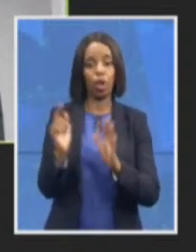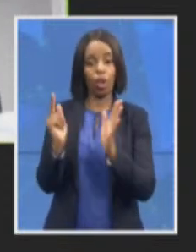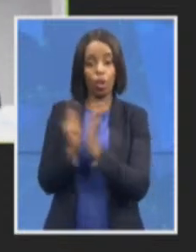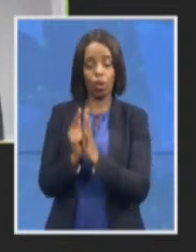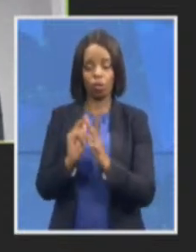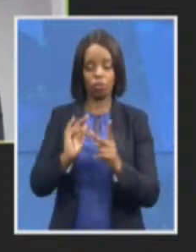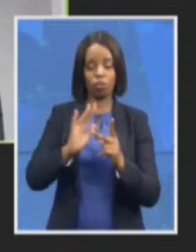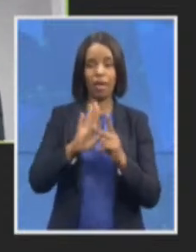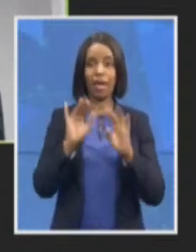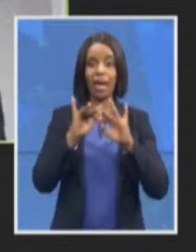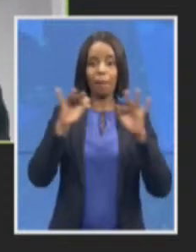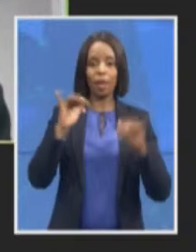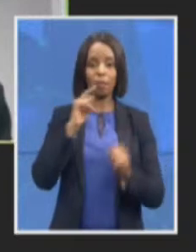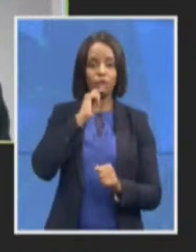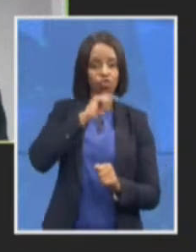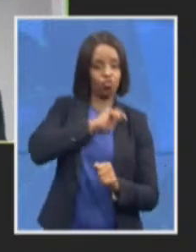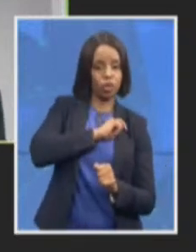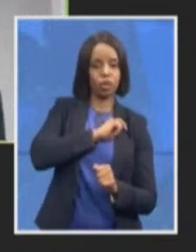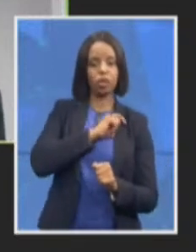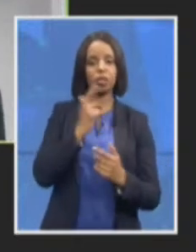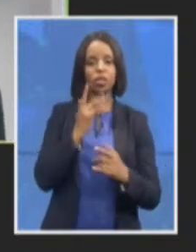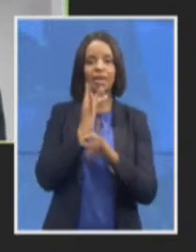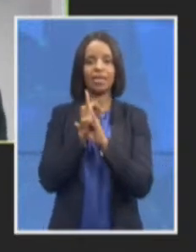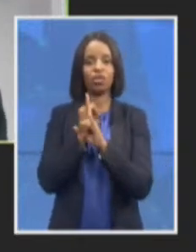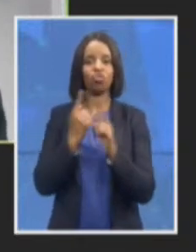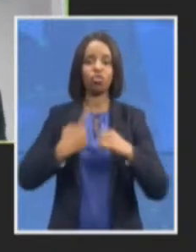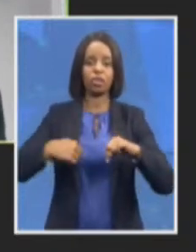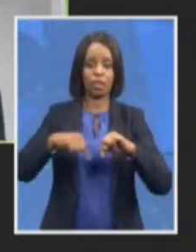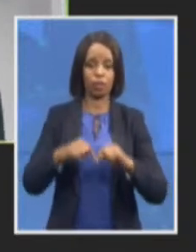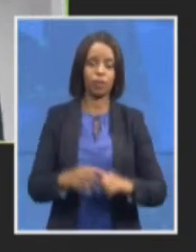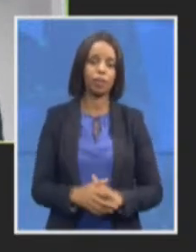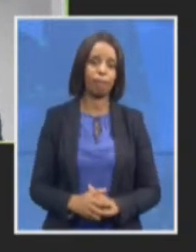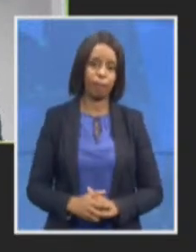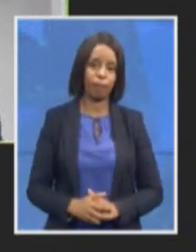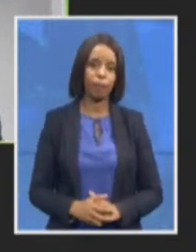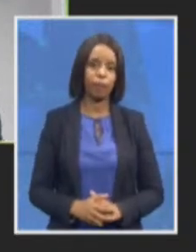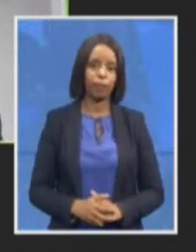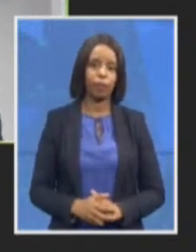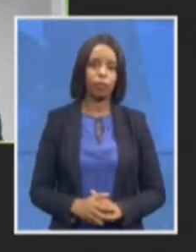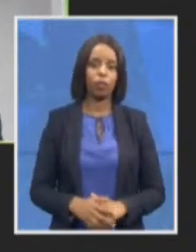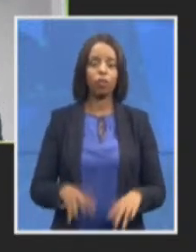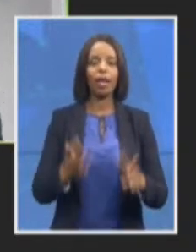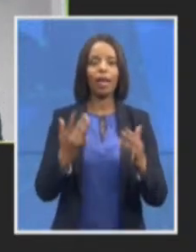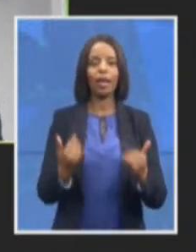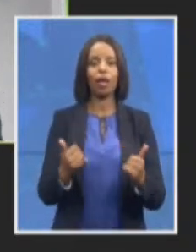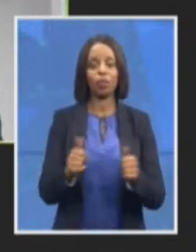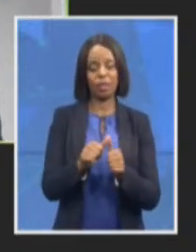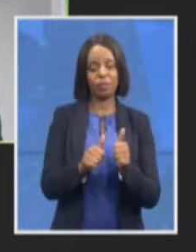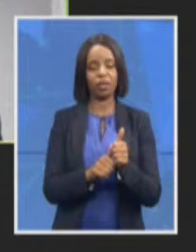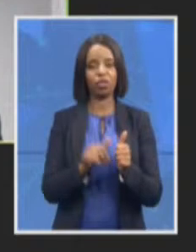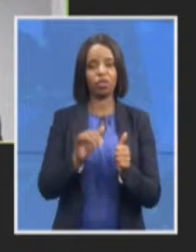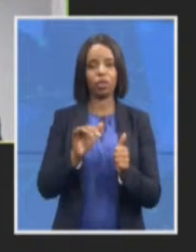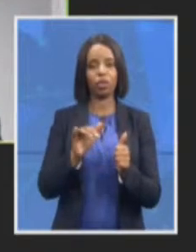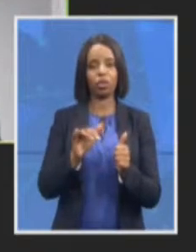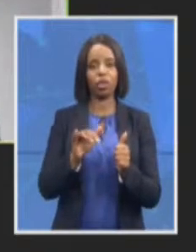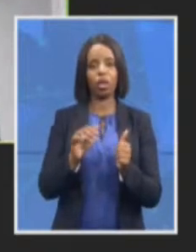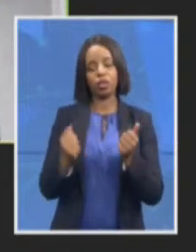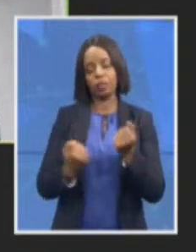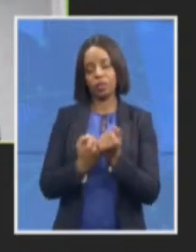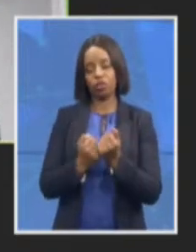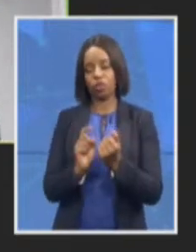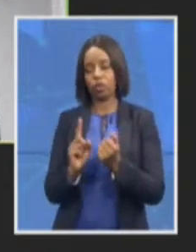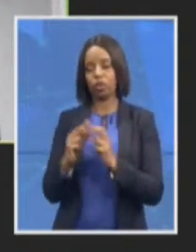with regard to the substantive units in the NPA beyond the investigating directed as I alluded to